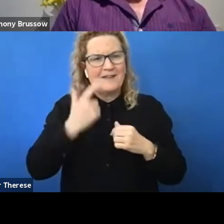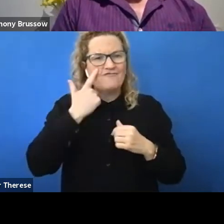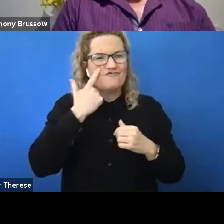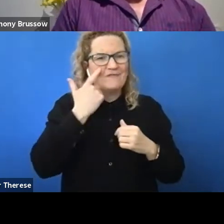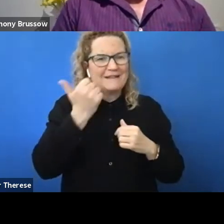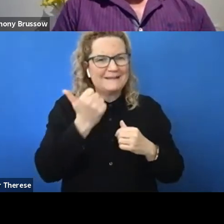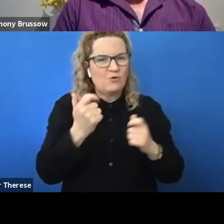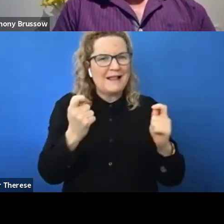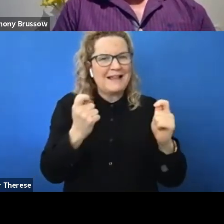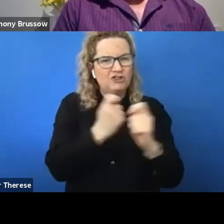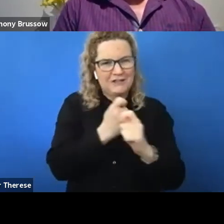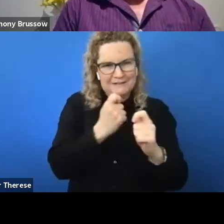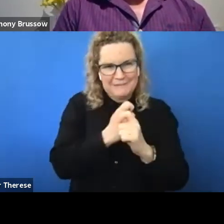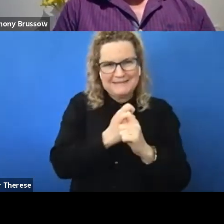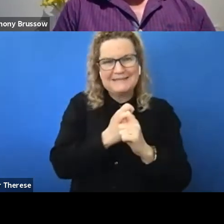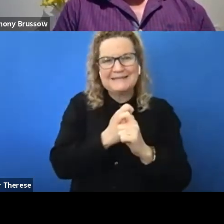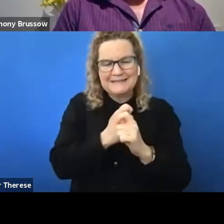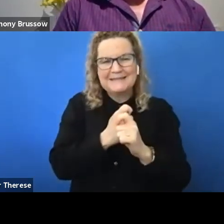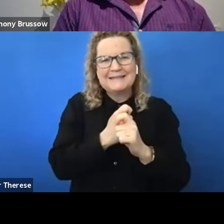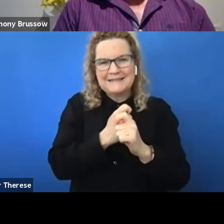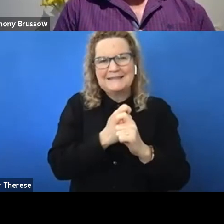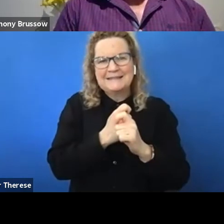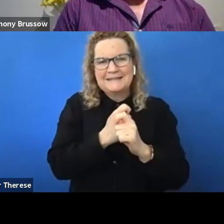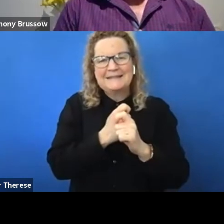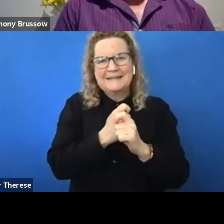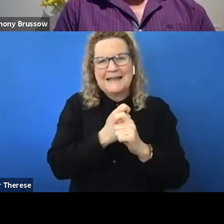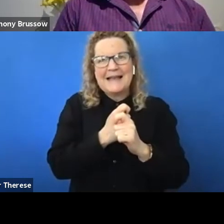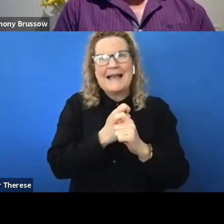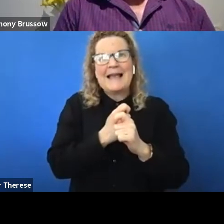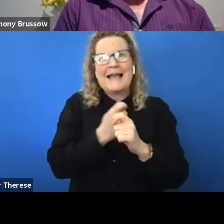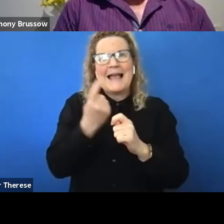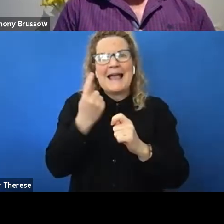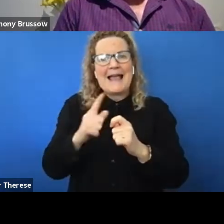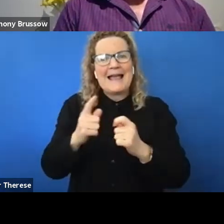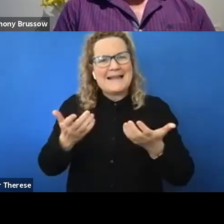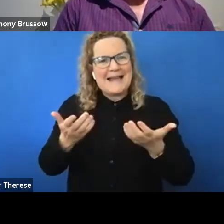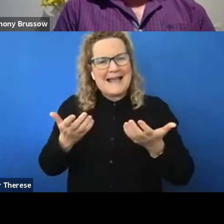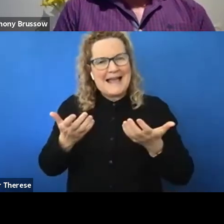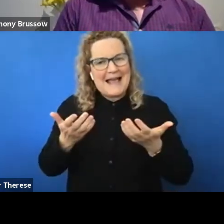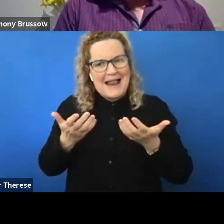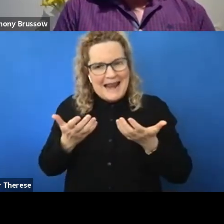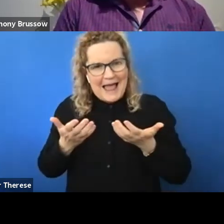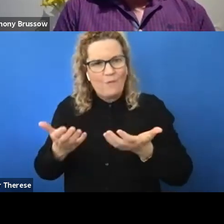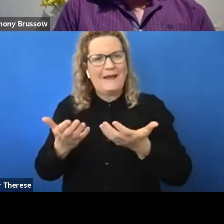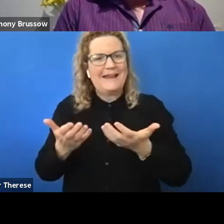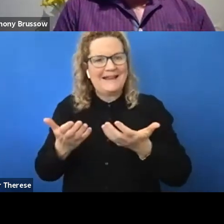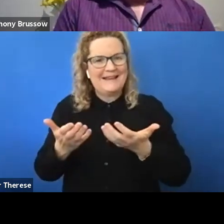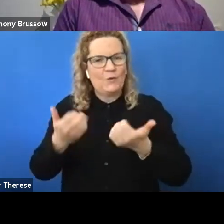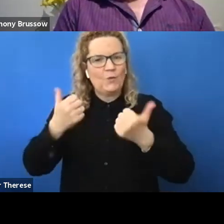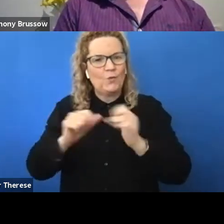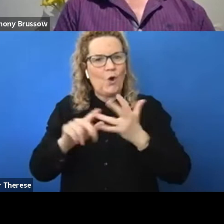allowing the use of technology to get